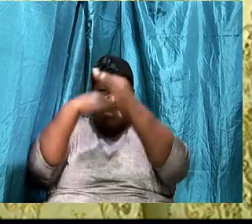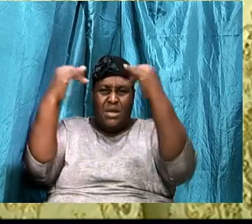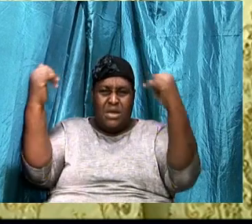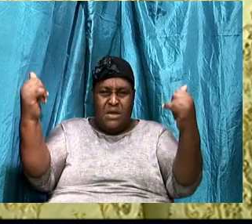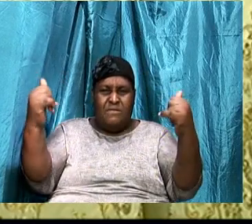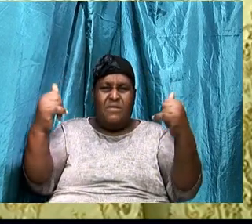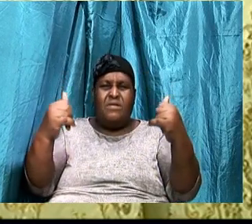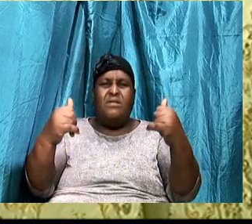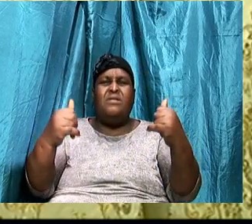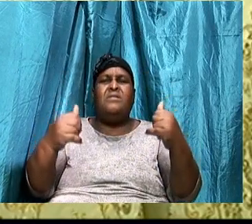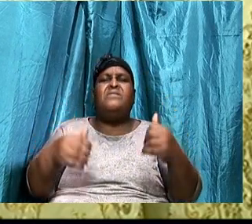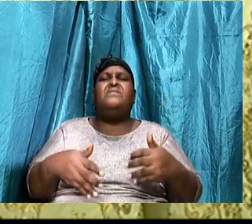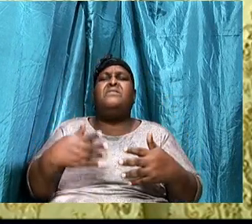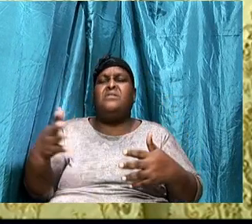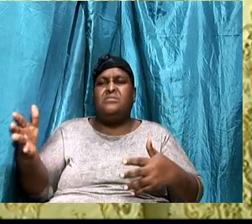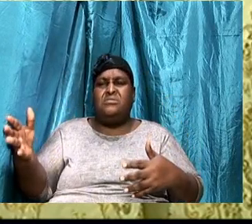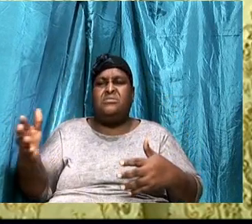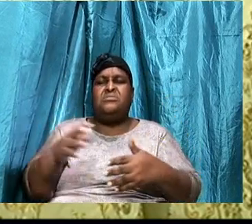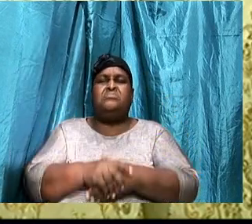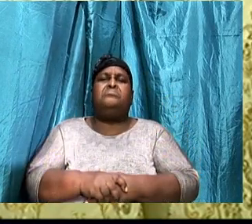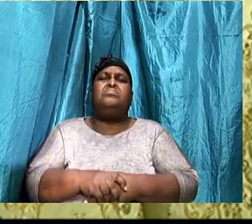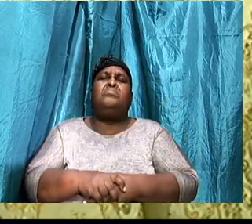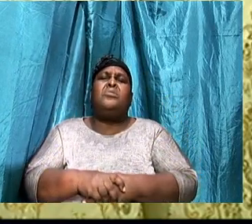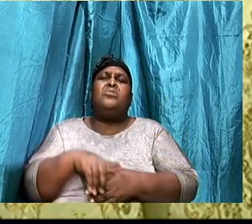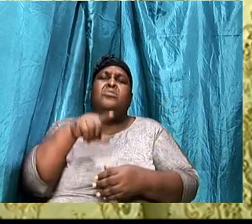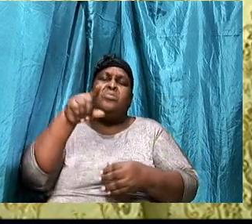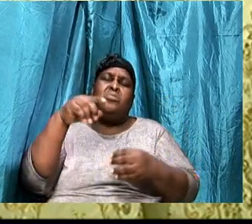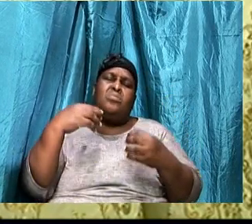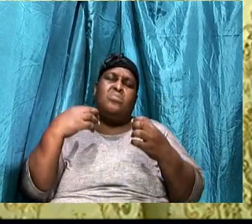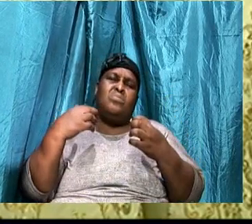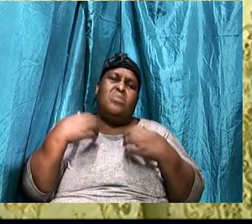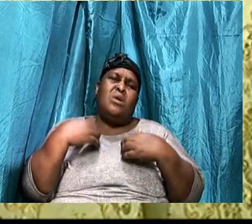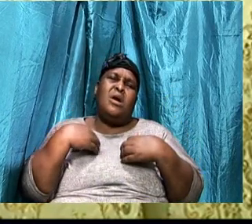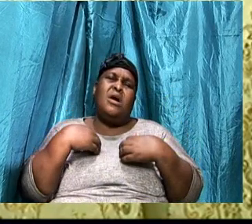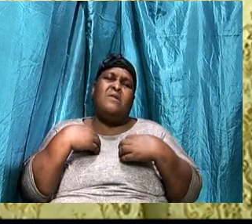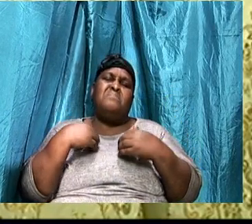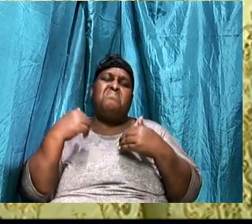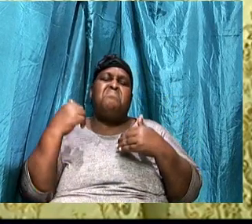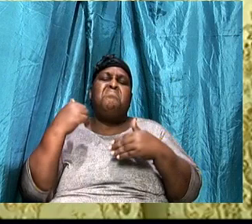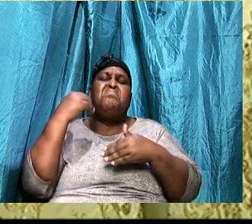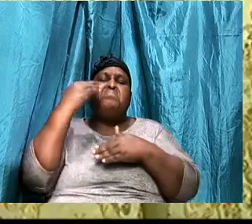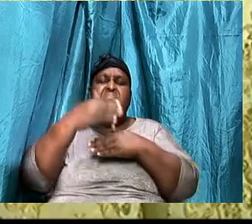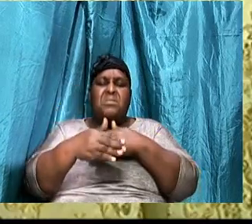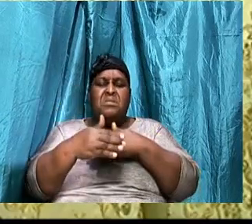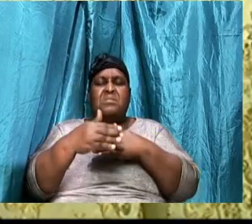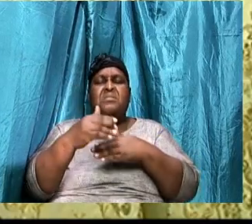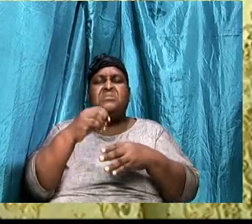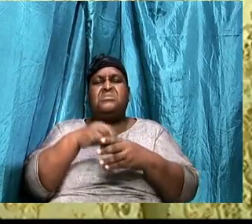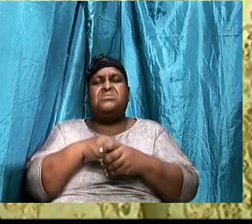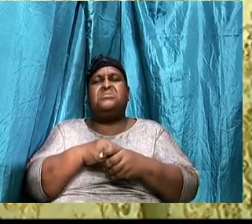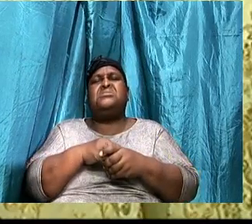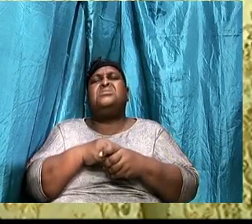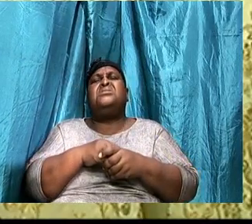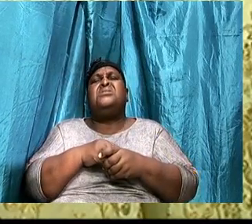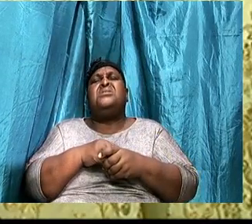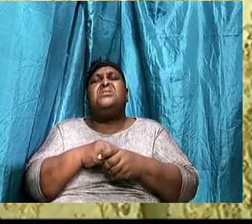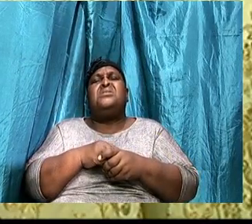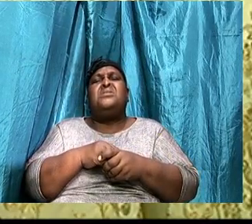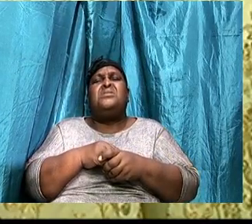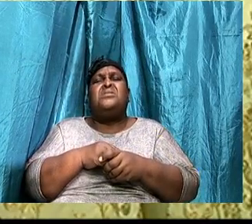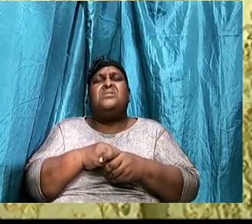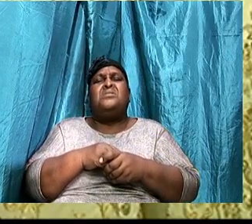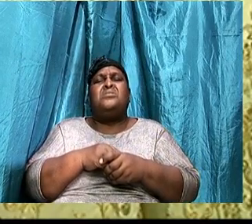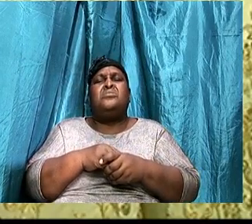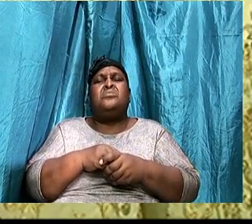of God, you have the status of being next in line. Being a son, you are